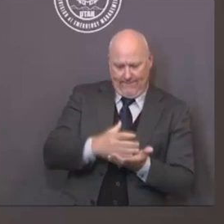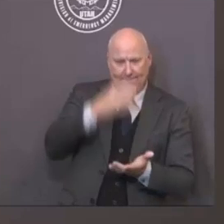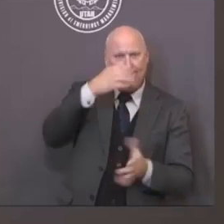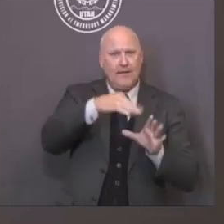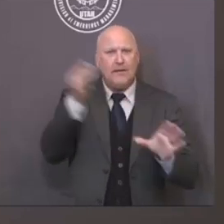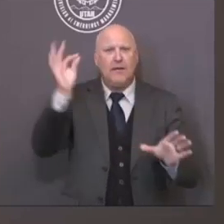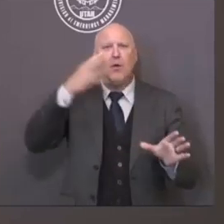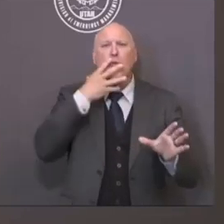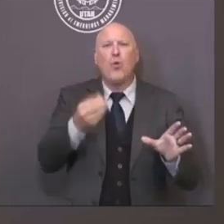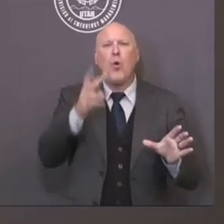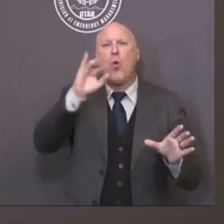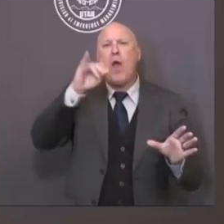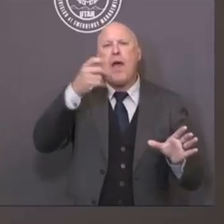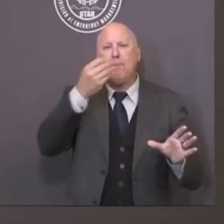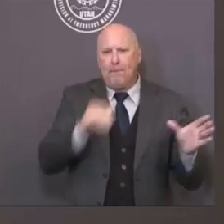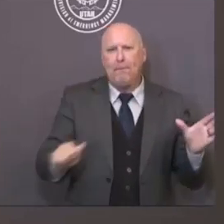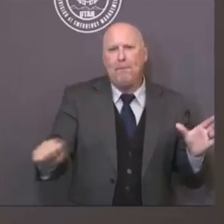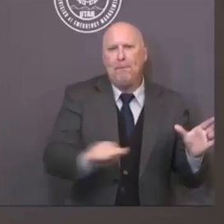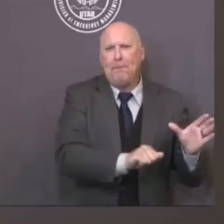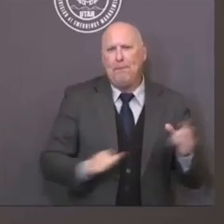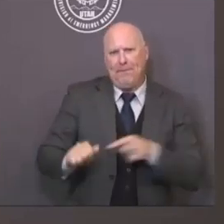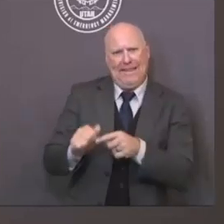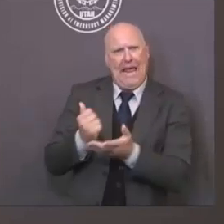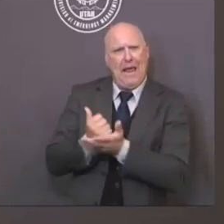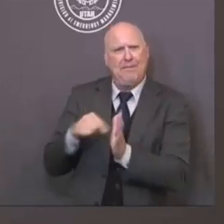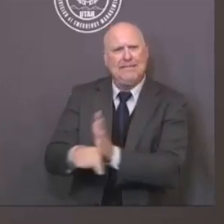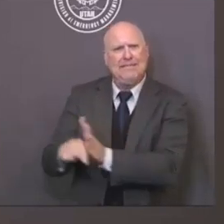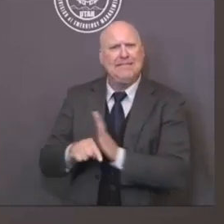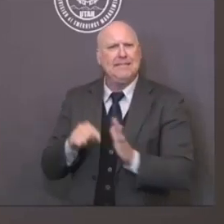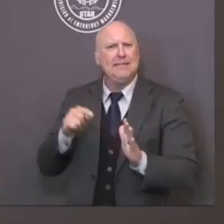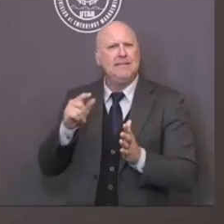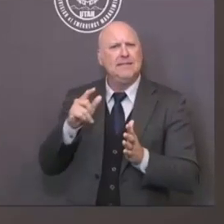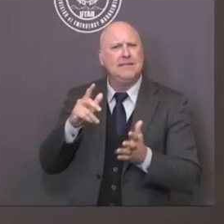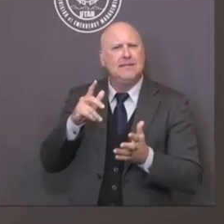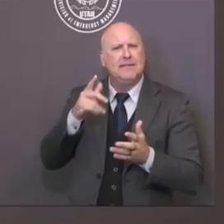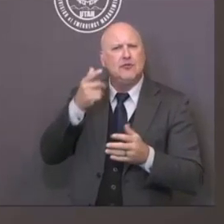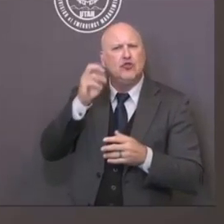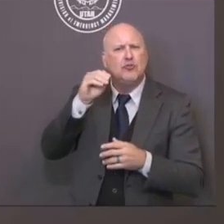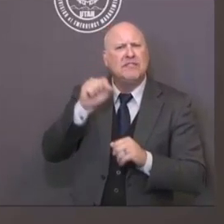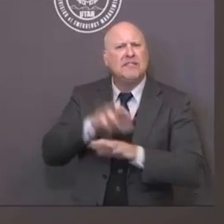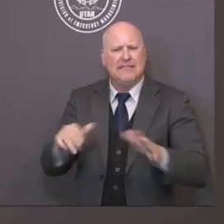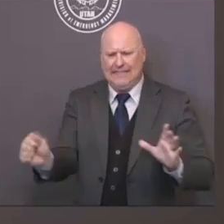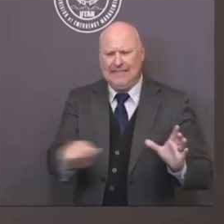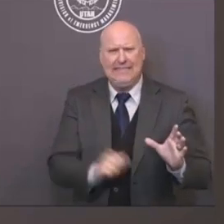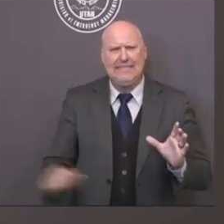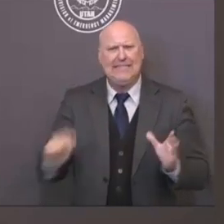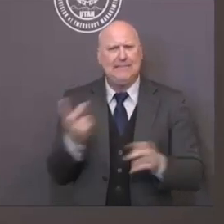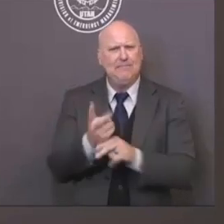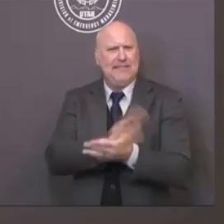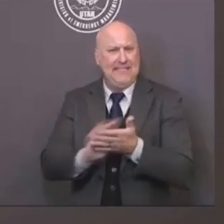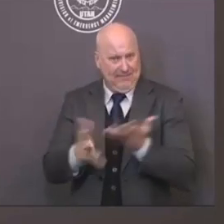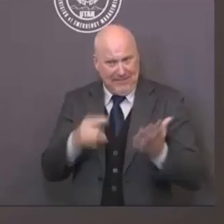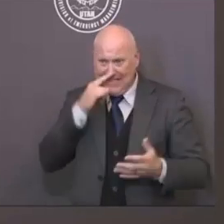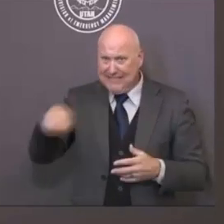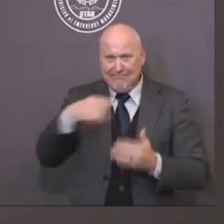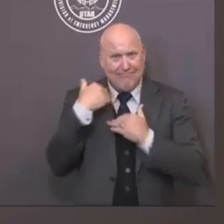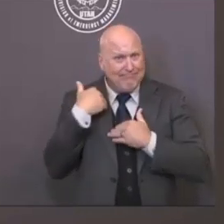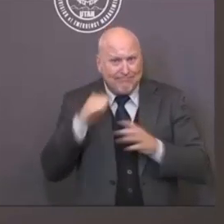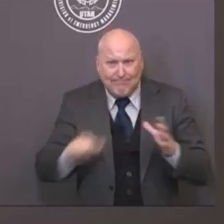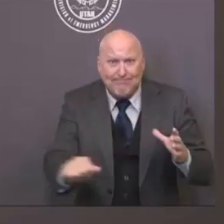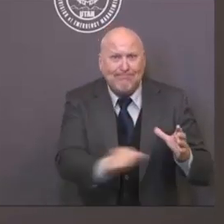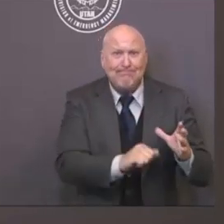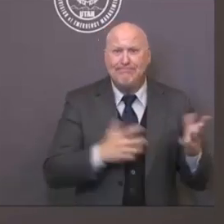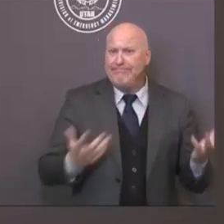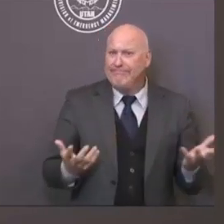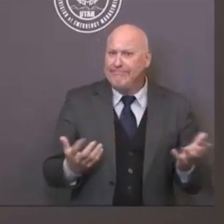have a clean, sanitary environment for our children to go to school. So that's an